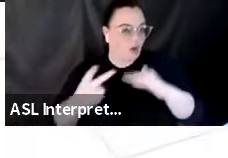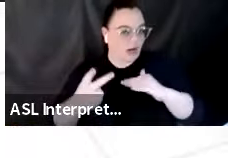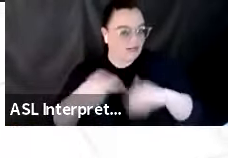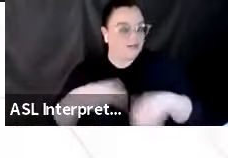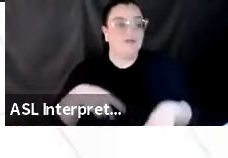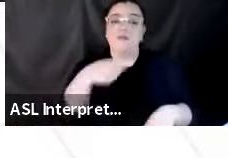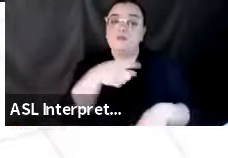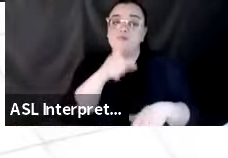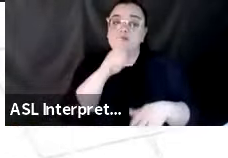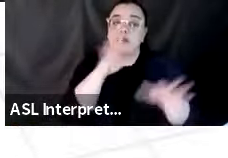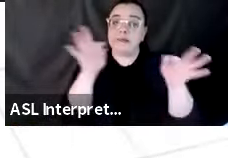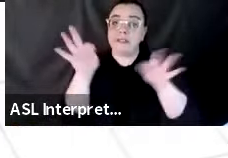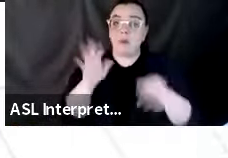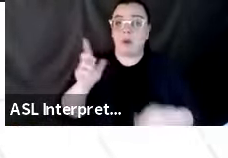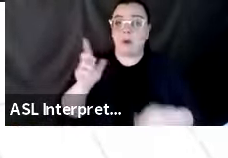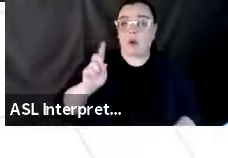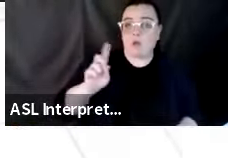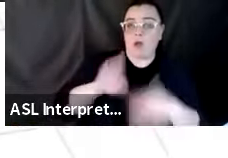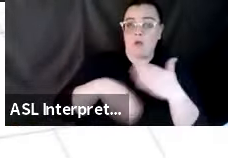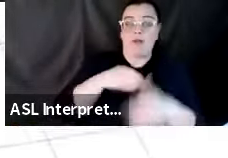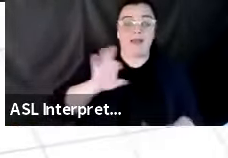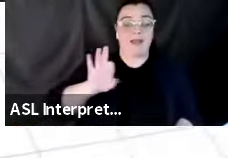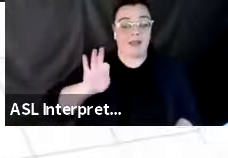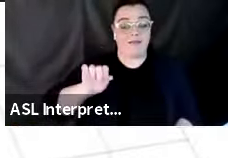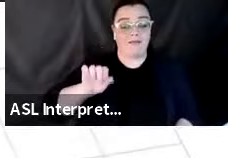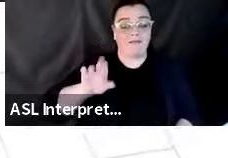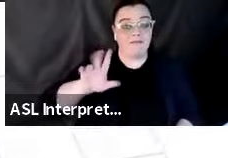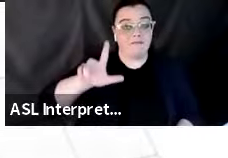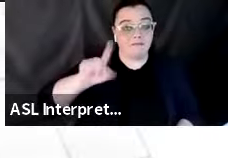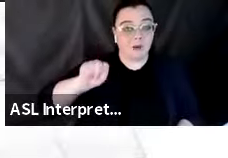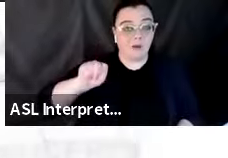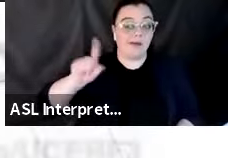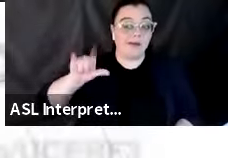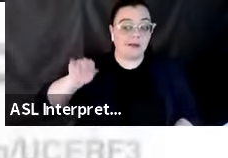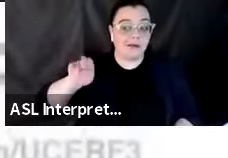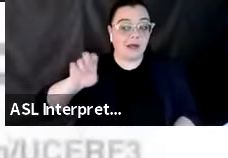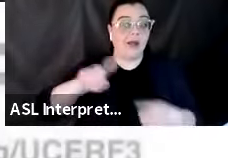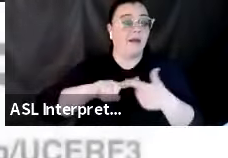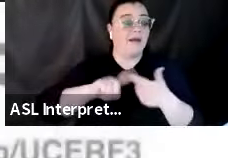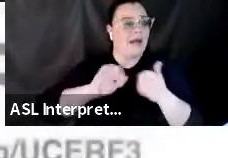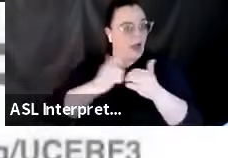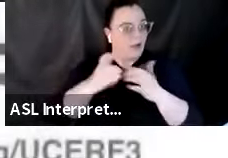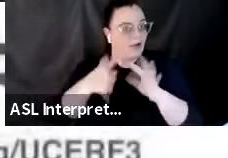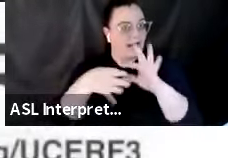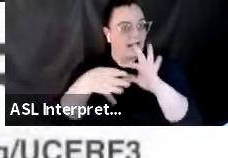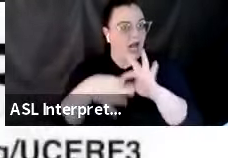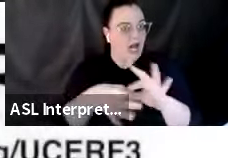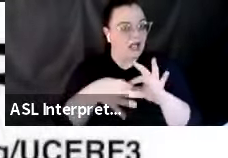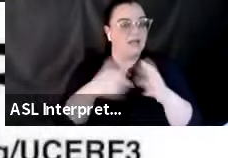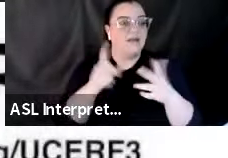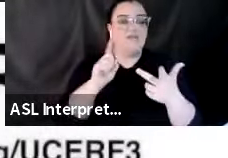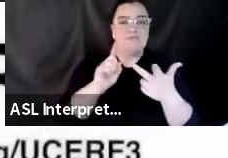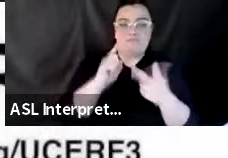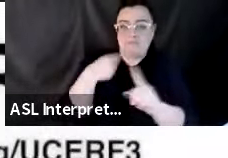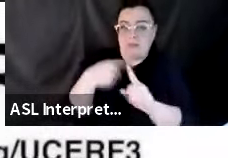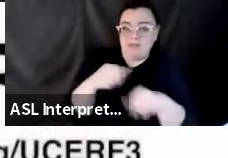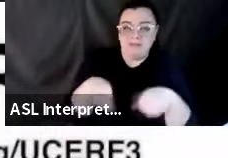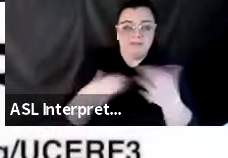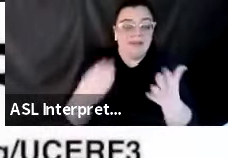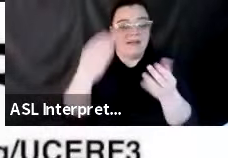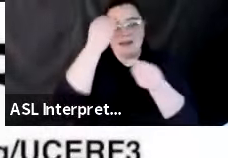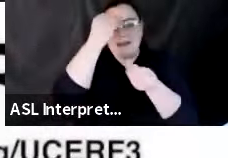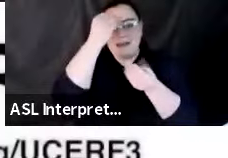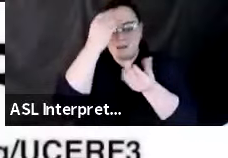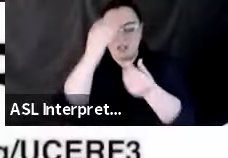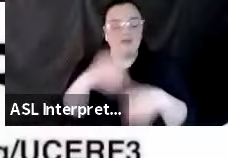of where the faults are and, and how they're interconnected, but it also provides us with information on, on how